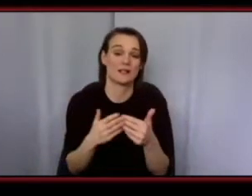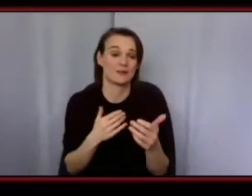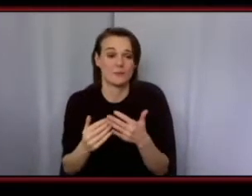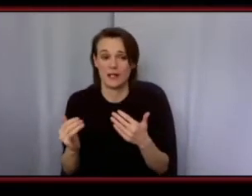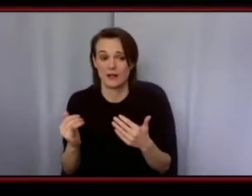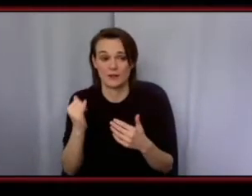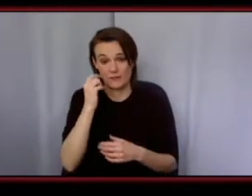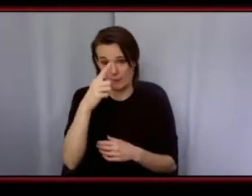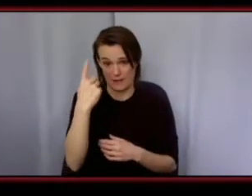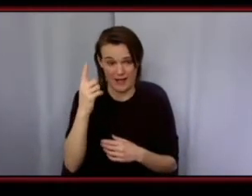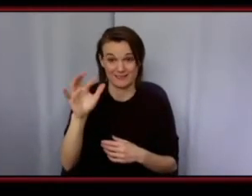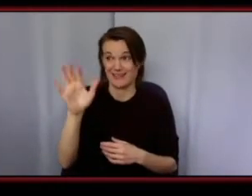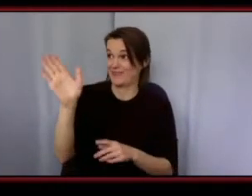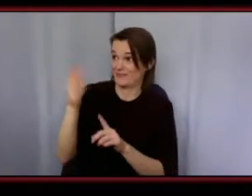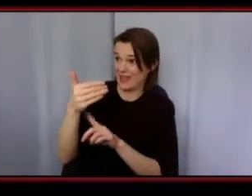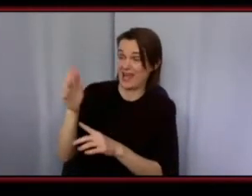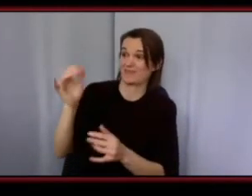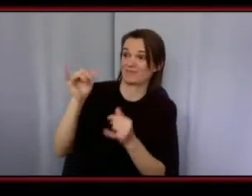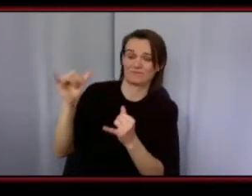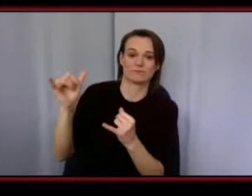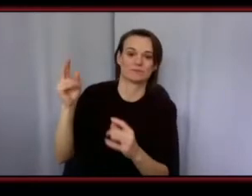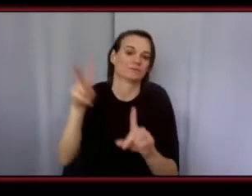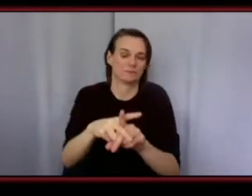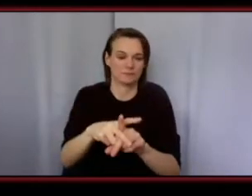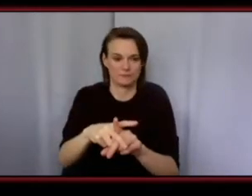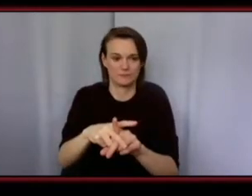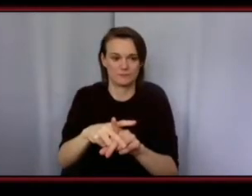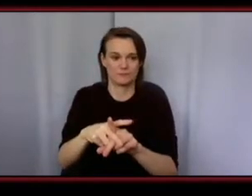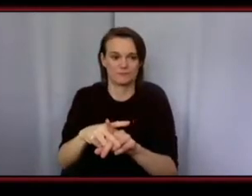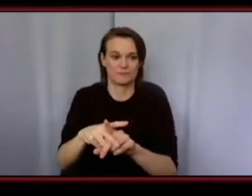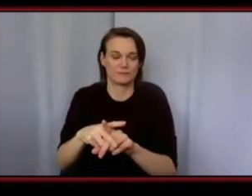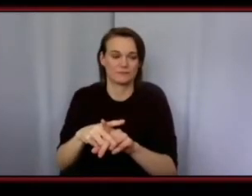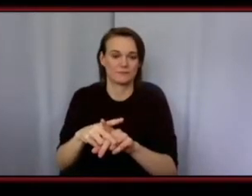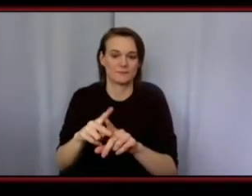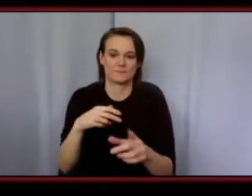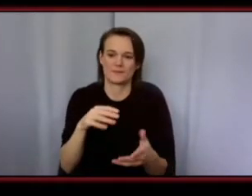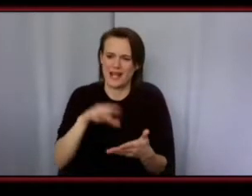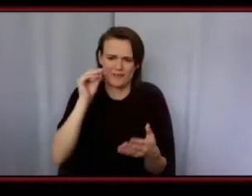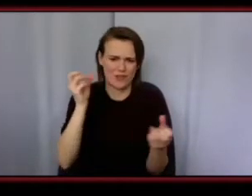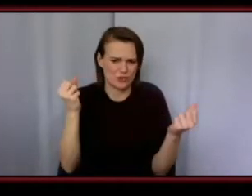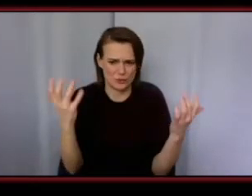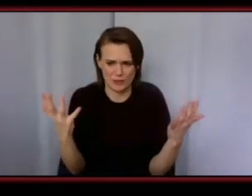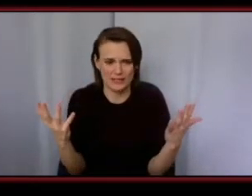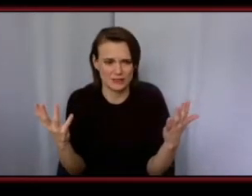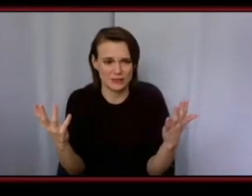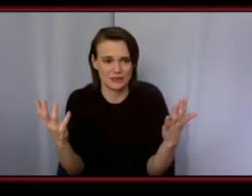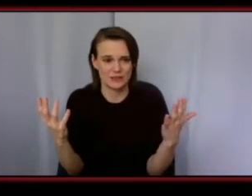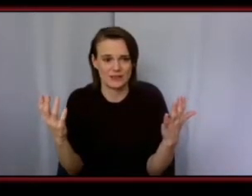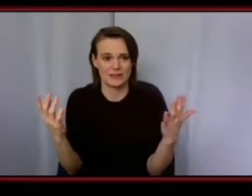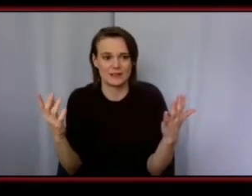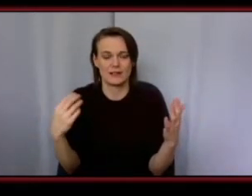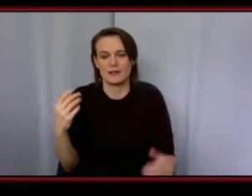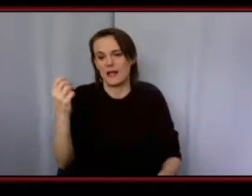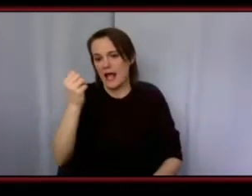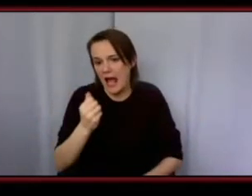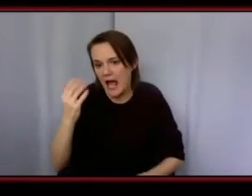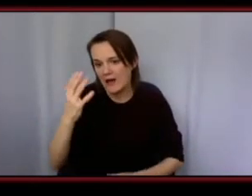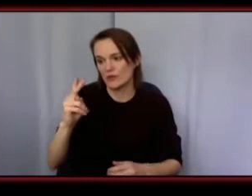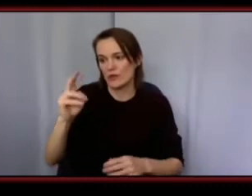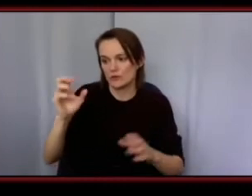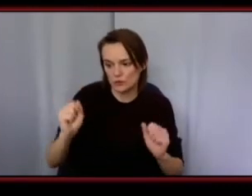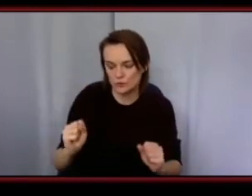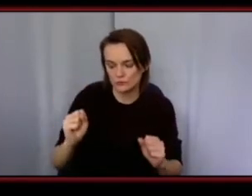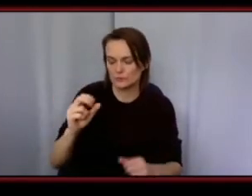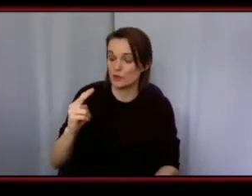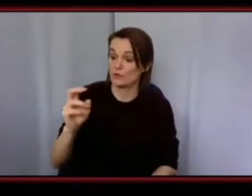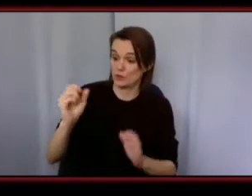you're under that flag so i've learned so much about that that when i hear african nova scotia and canadian you don't be born here to